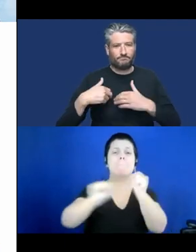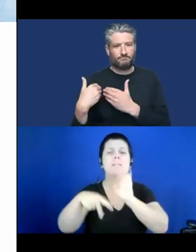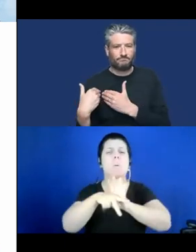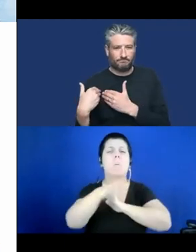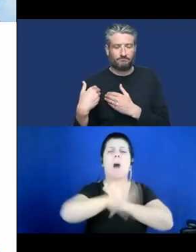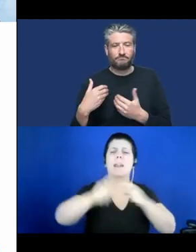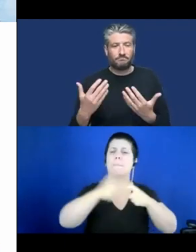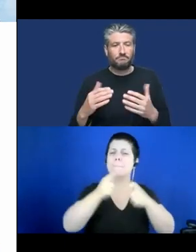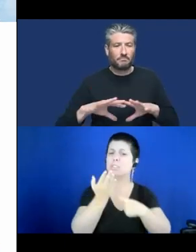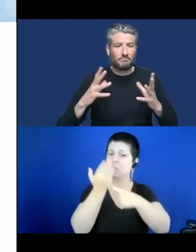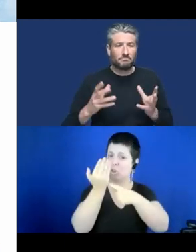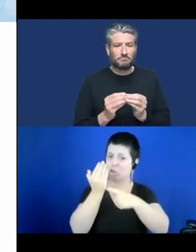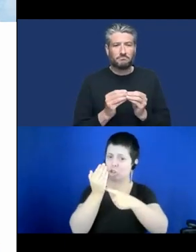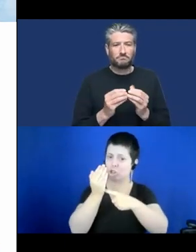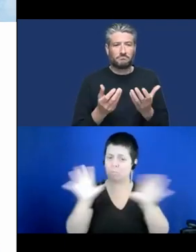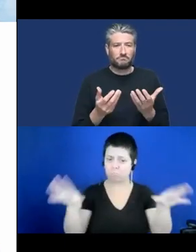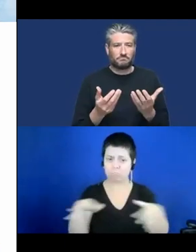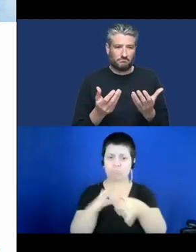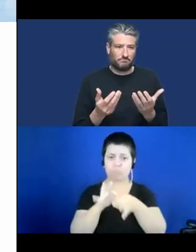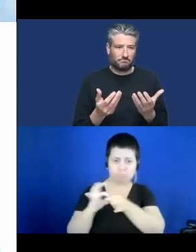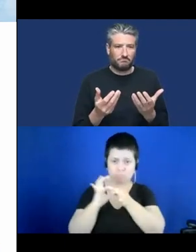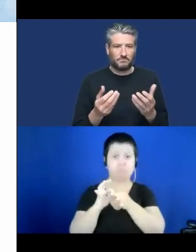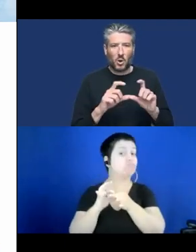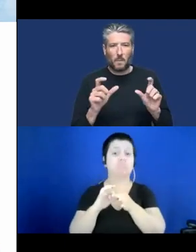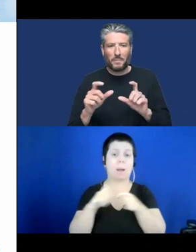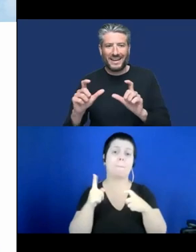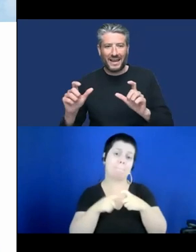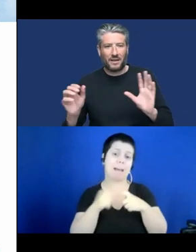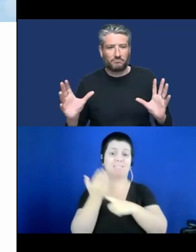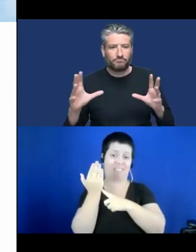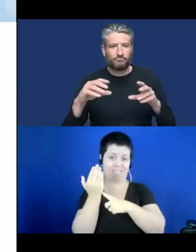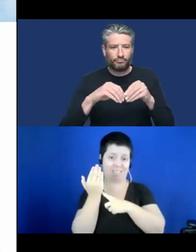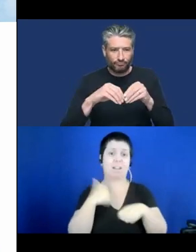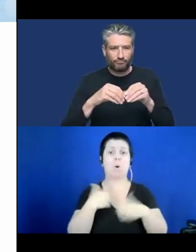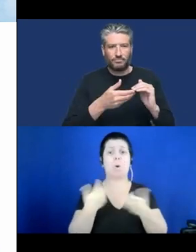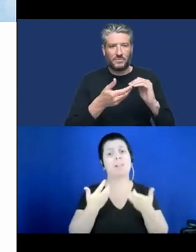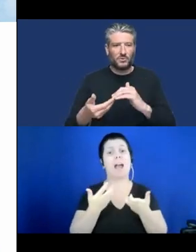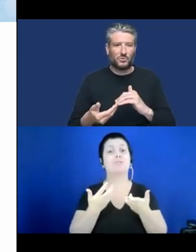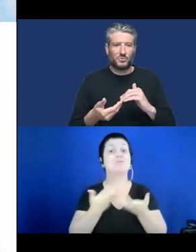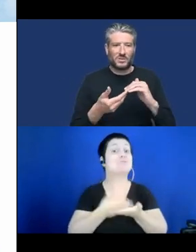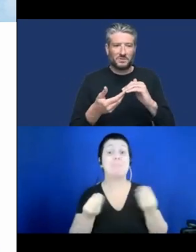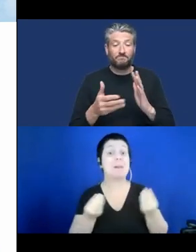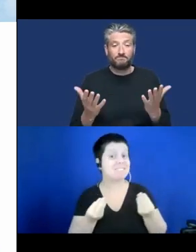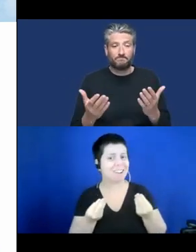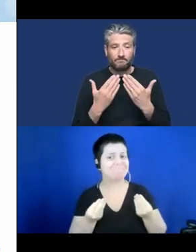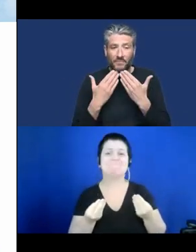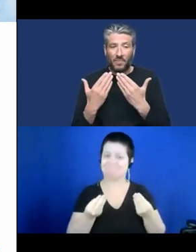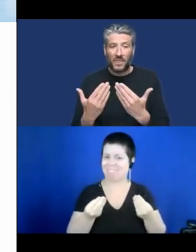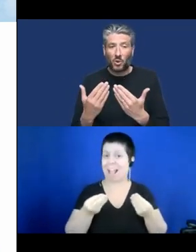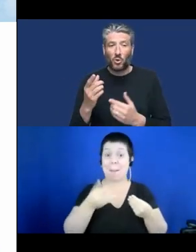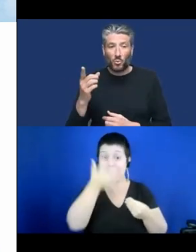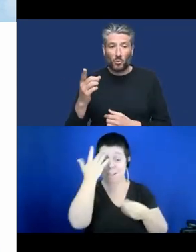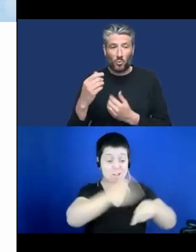I want to start off with thanking the organizers for inviting me to talk on this very